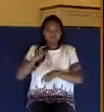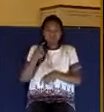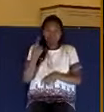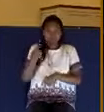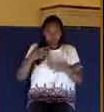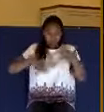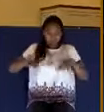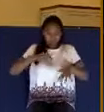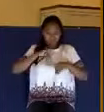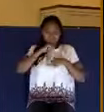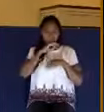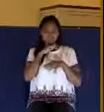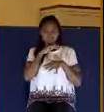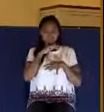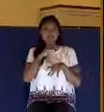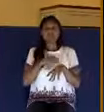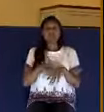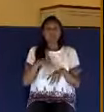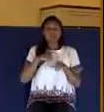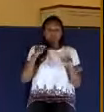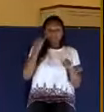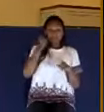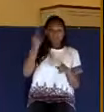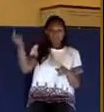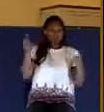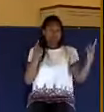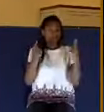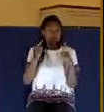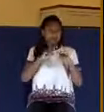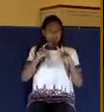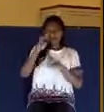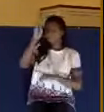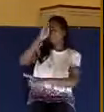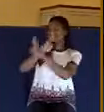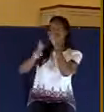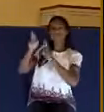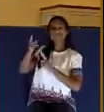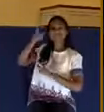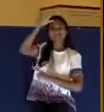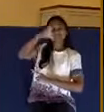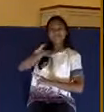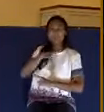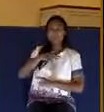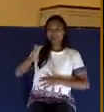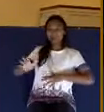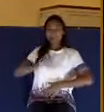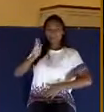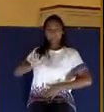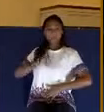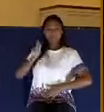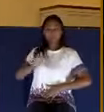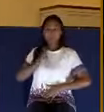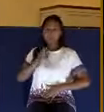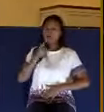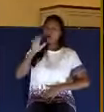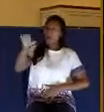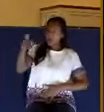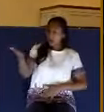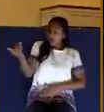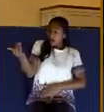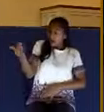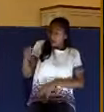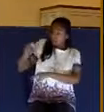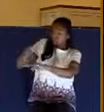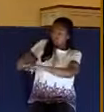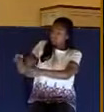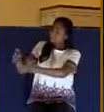unto him that weareth the gay clothing. And say unto him, sit thou here in a good place. And say to the poor,